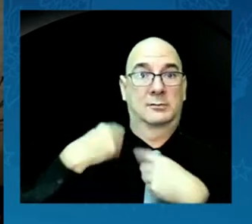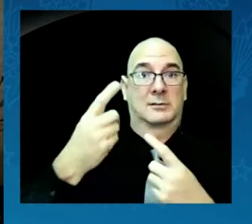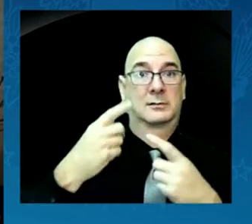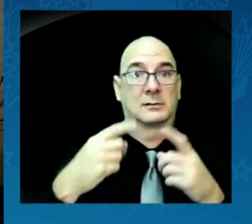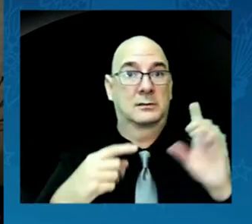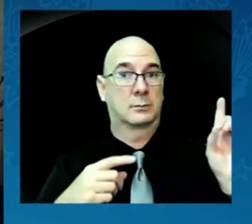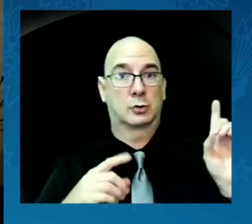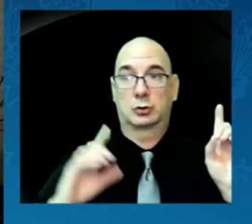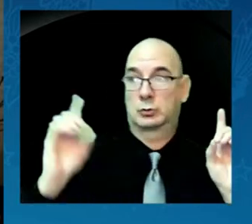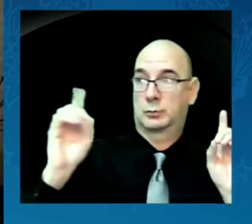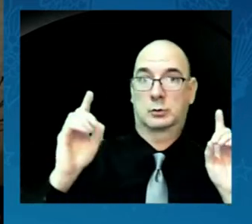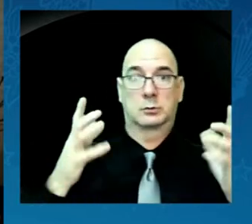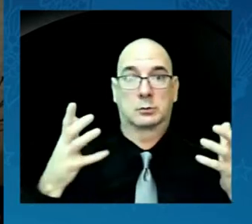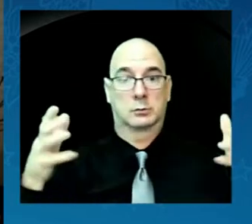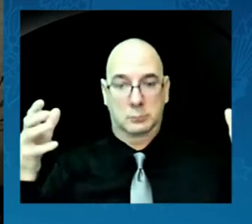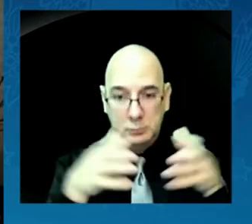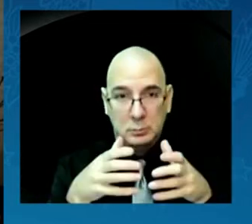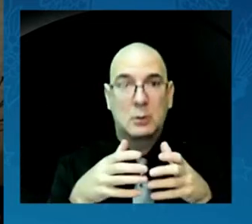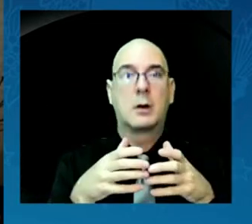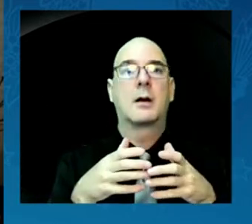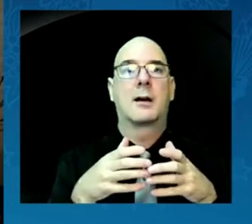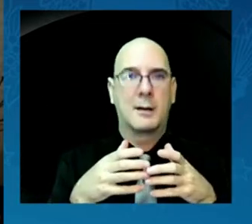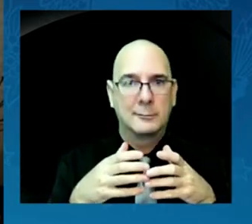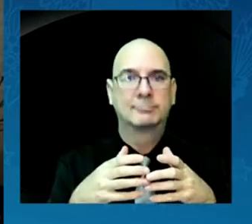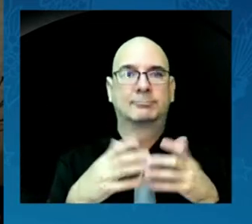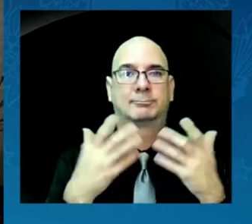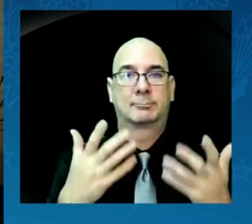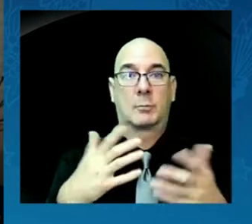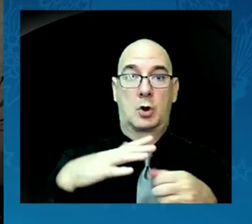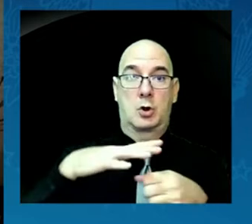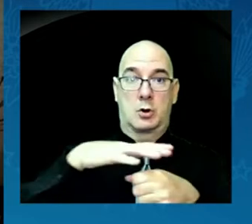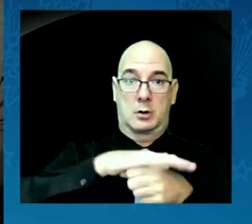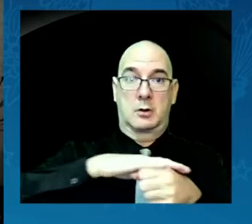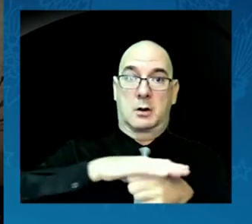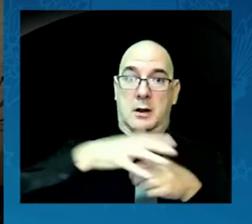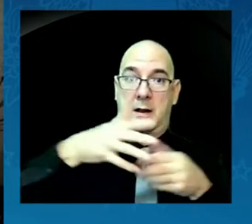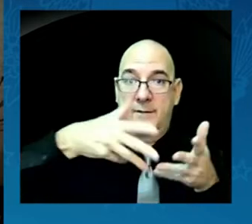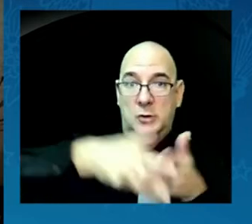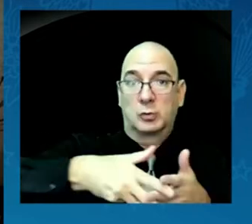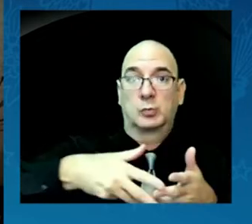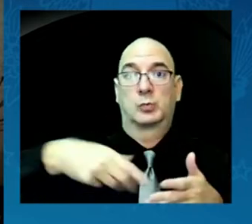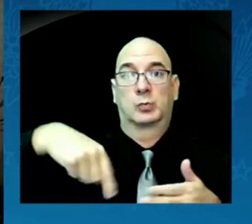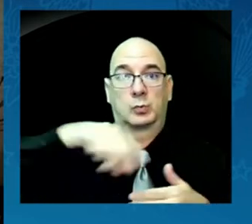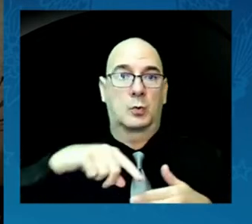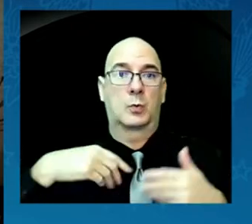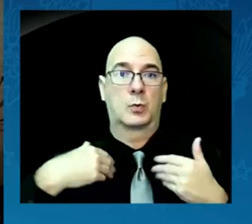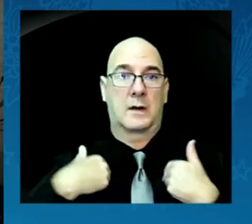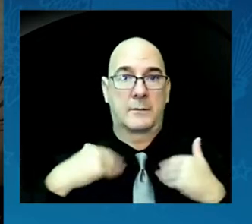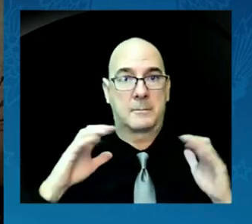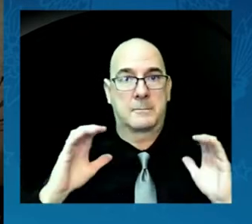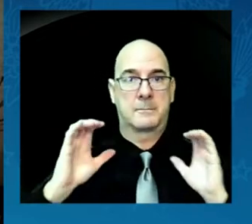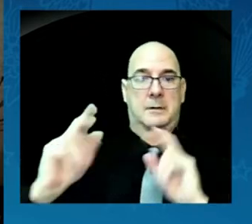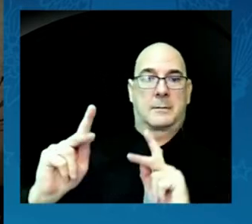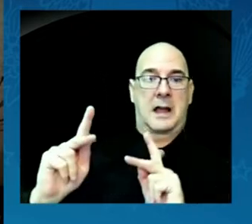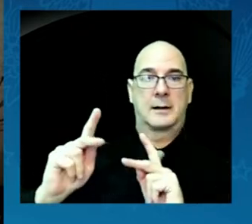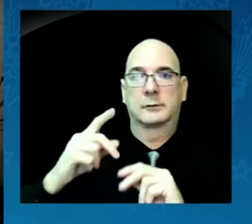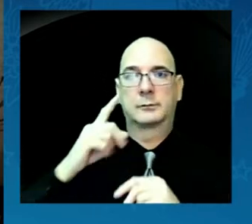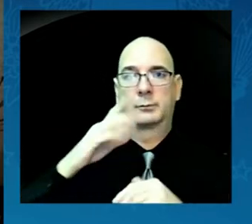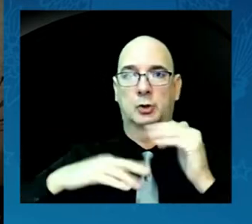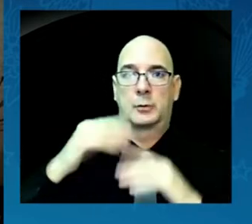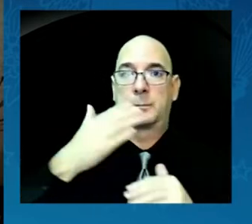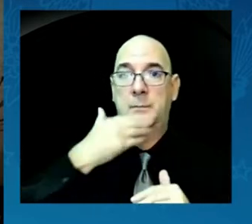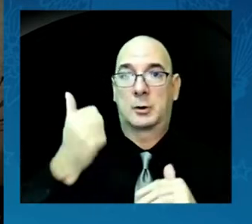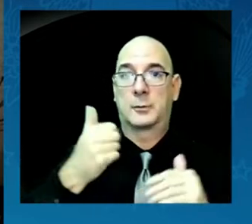Build Back Better plan, we are finally seeing the kind of investment our communities need to close the health, education, and economic